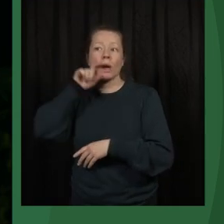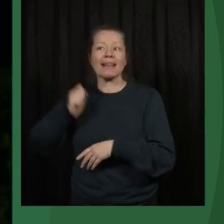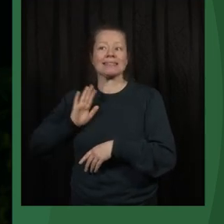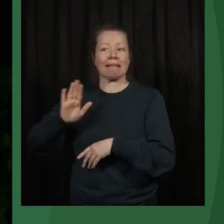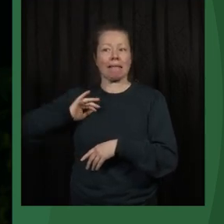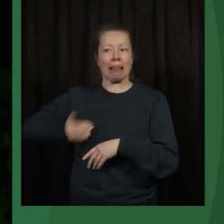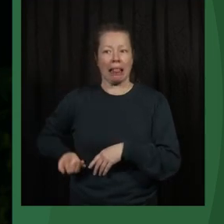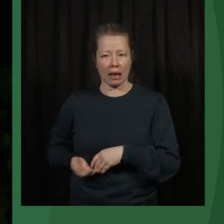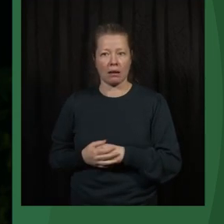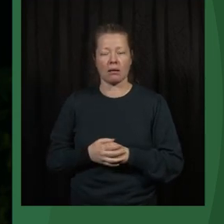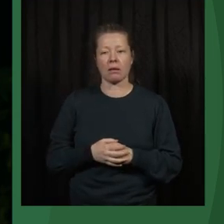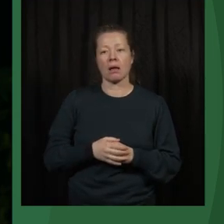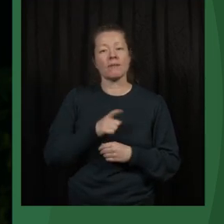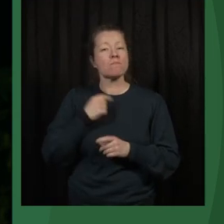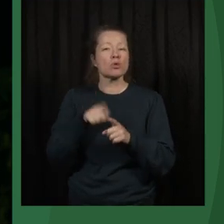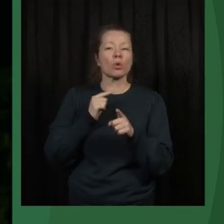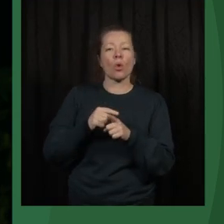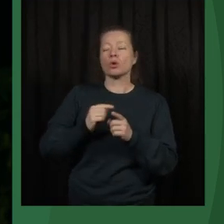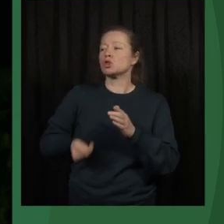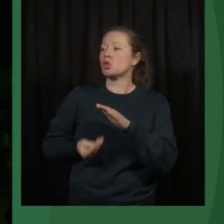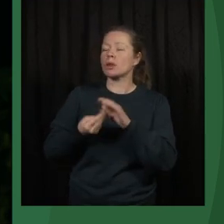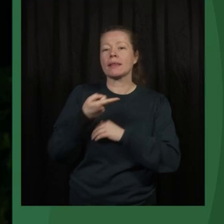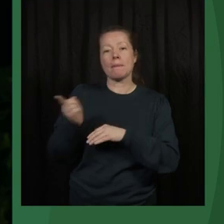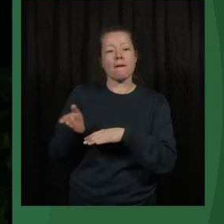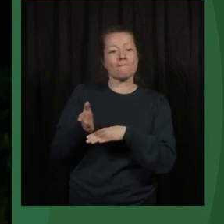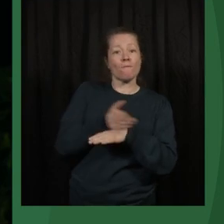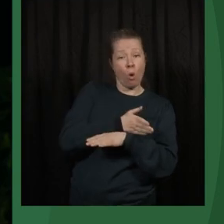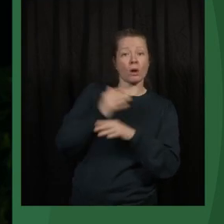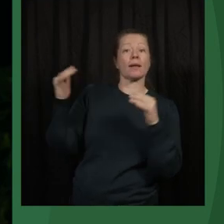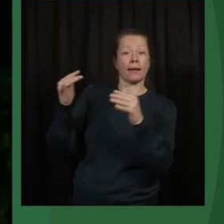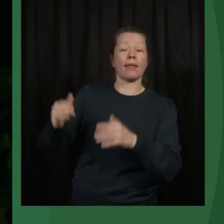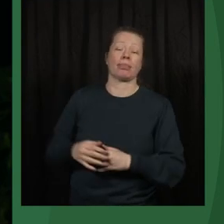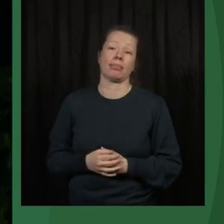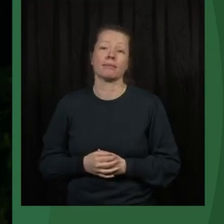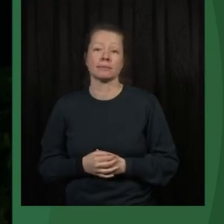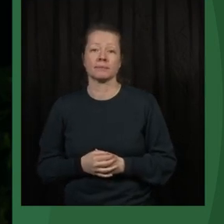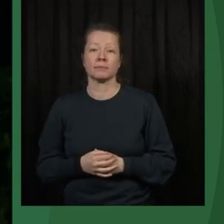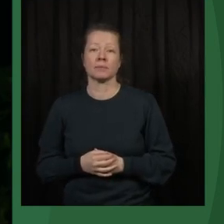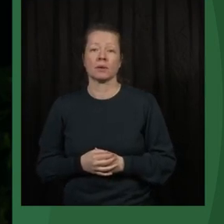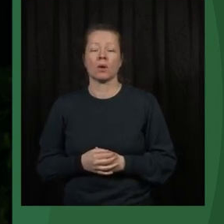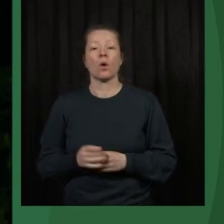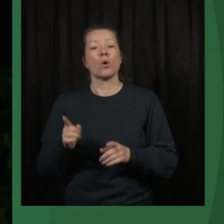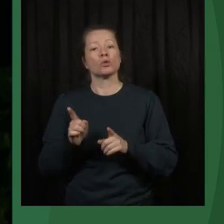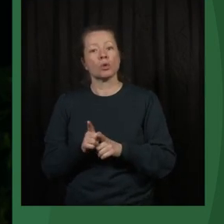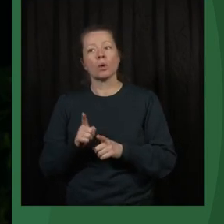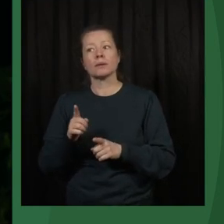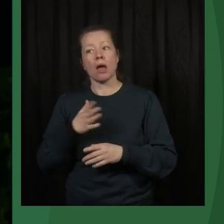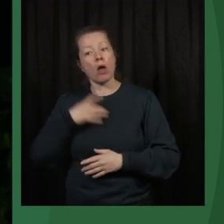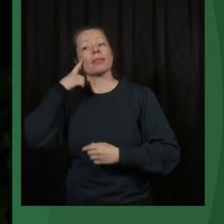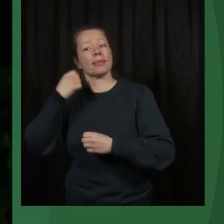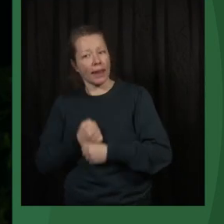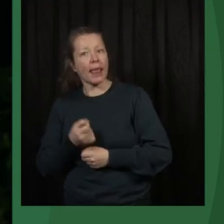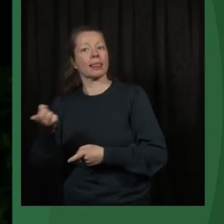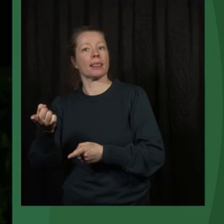that we started to support before the war. And then they have confidence. And then